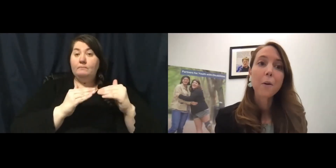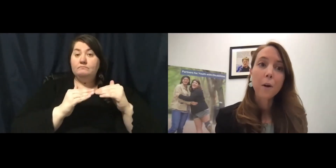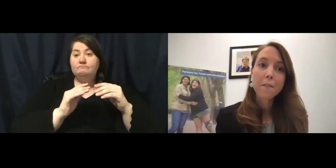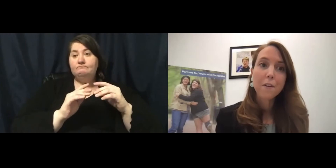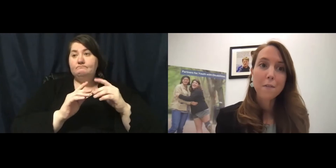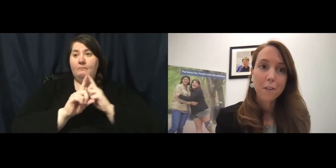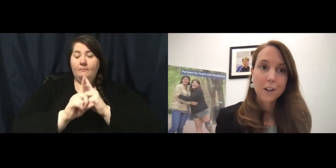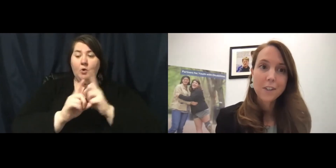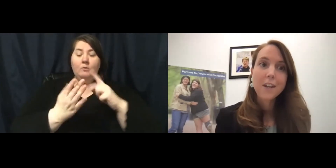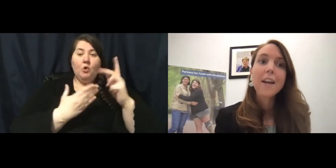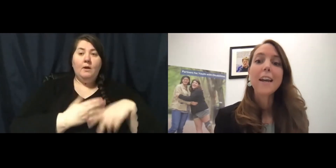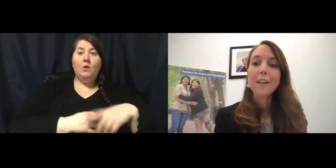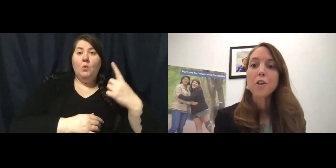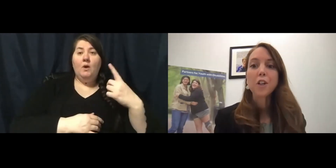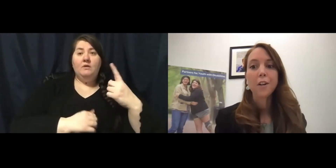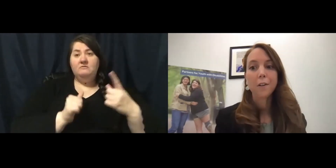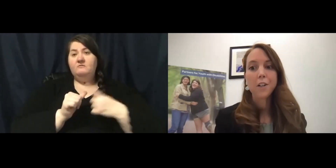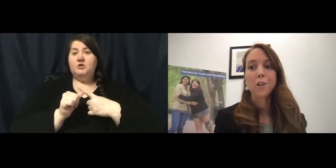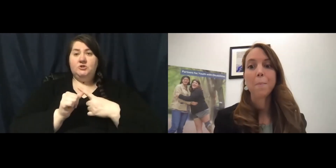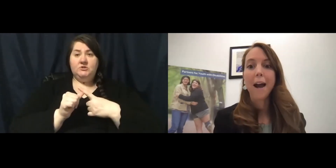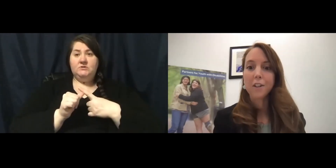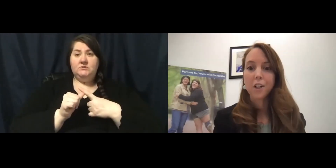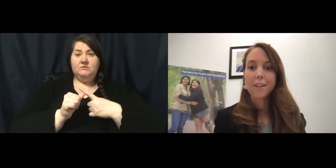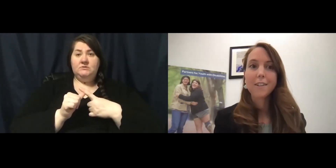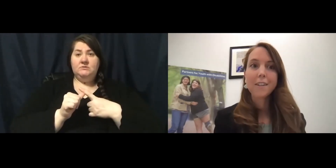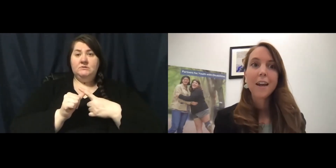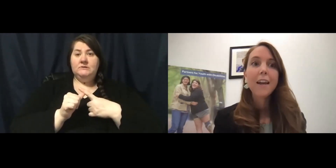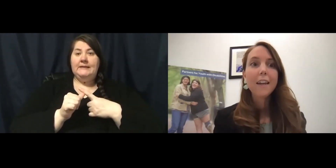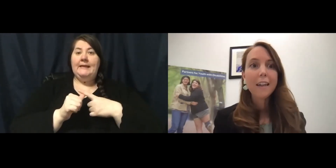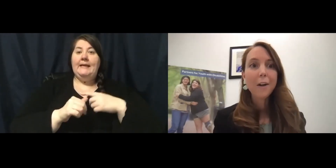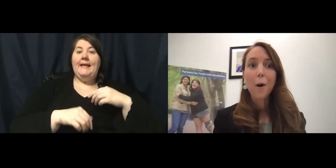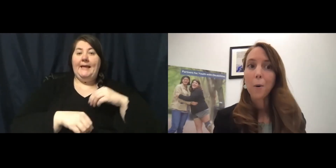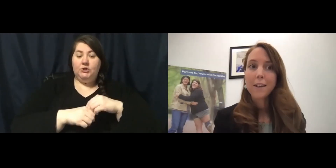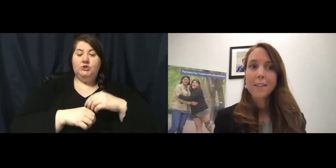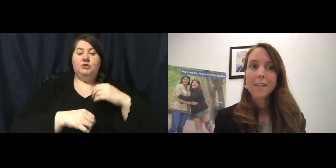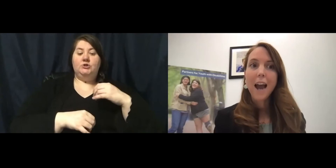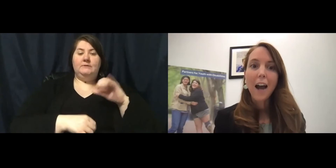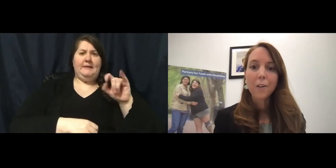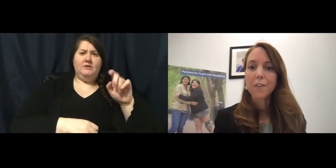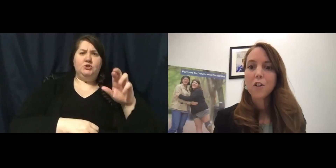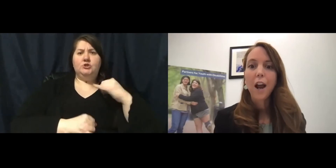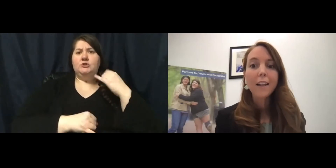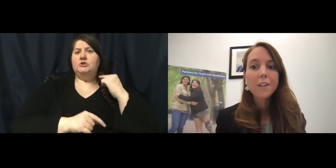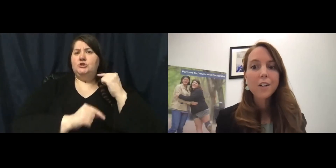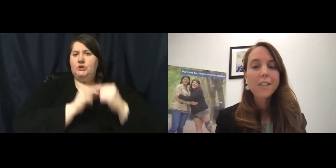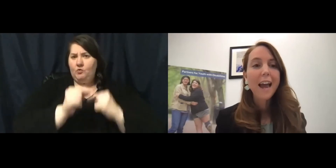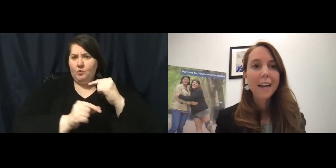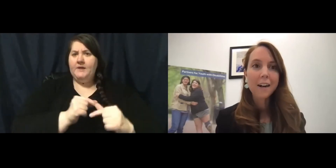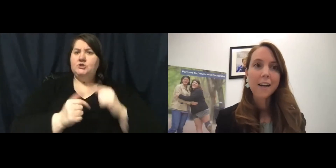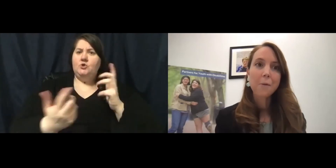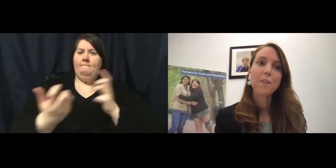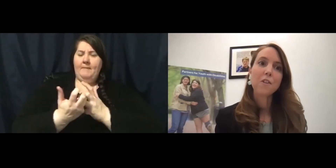and one of the first intergenerational matches. He always tackled challenges